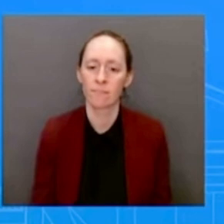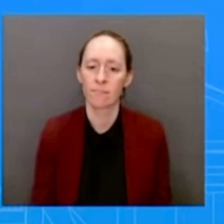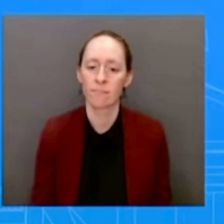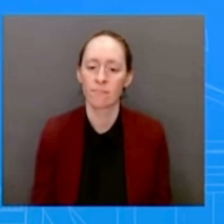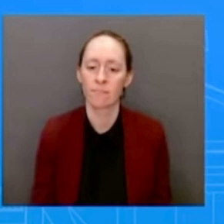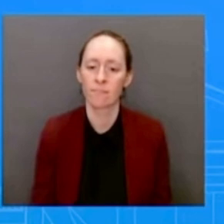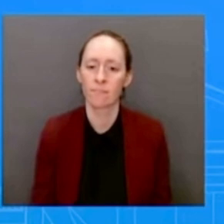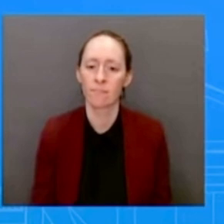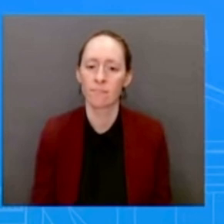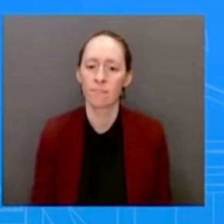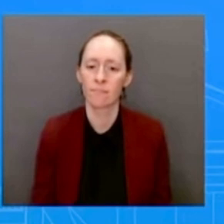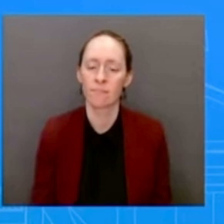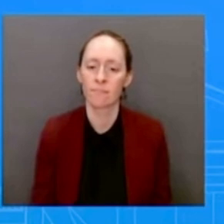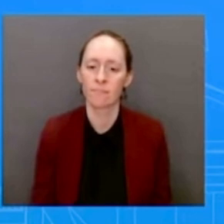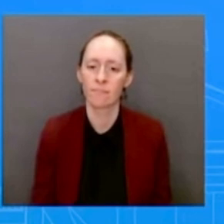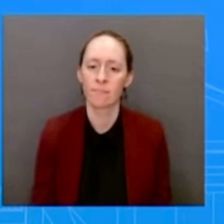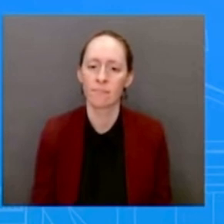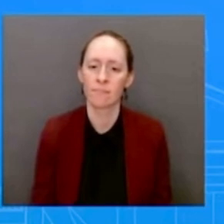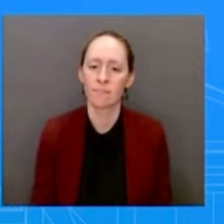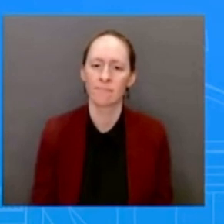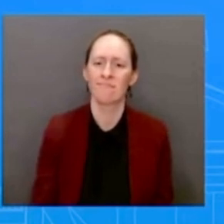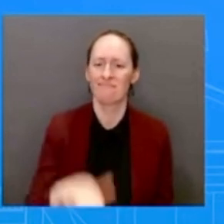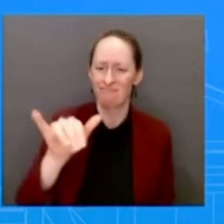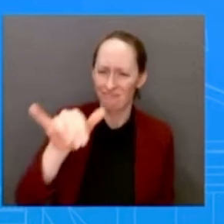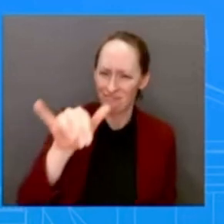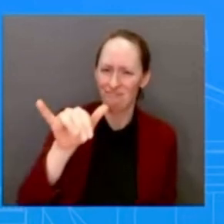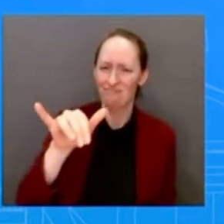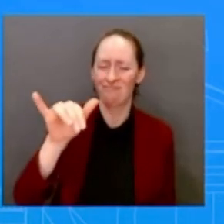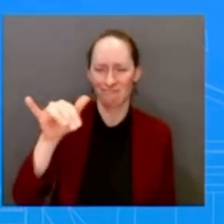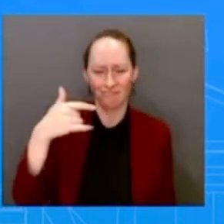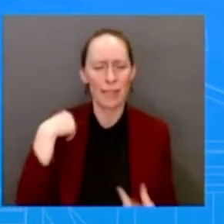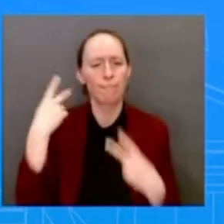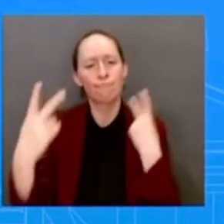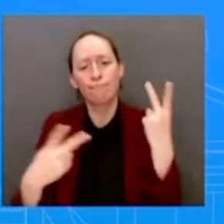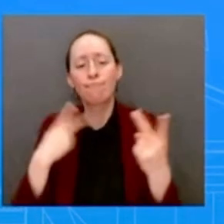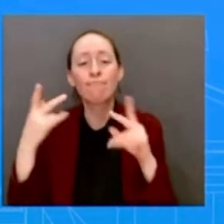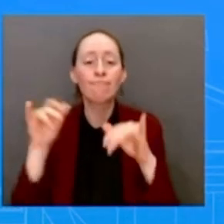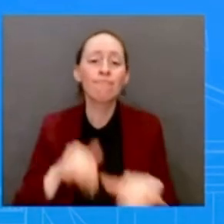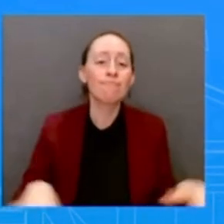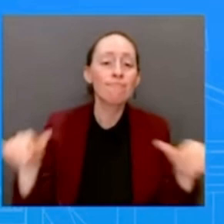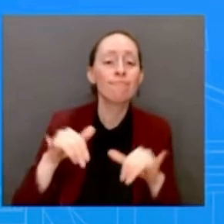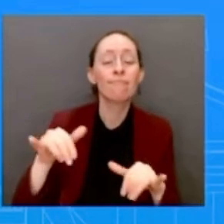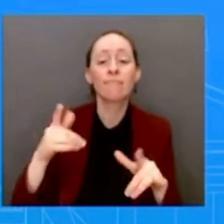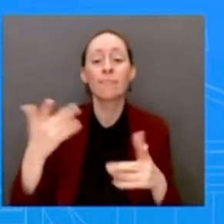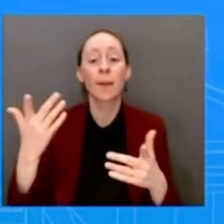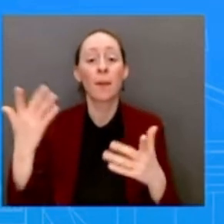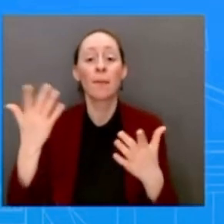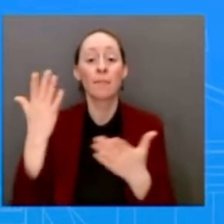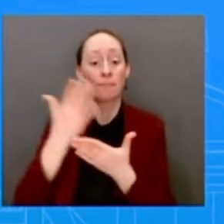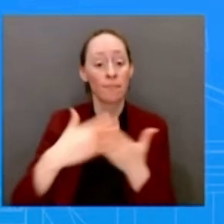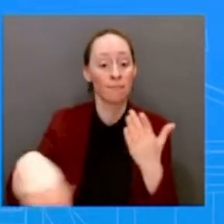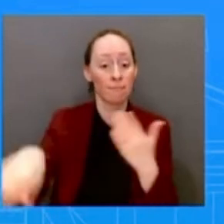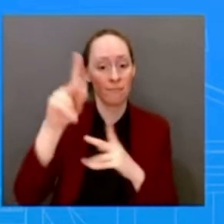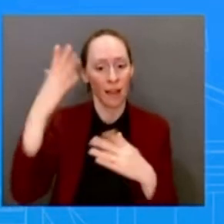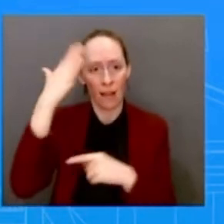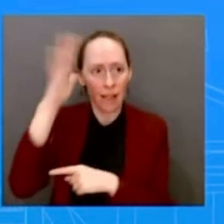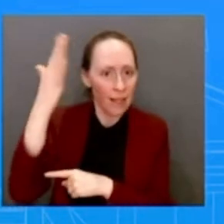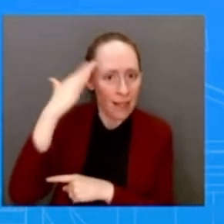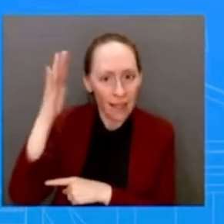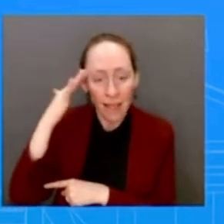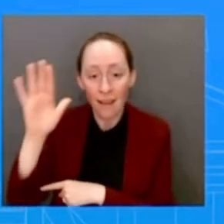read these things all the time. The general public may not even know what we're talking about here. No, but it seems like- I'm pretty sure they're not. Yes, so there